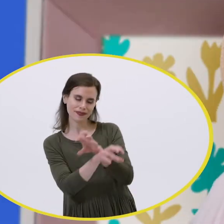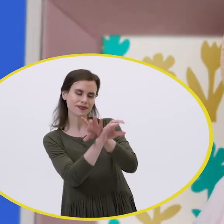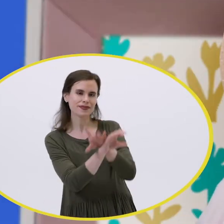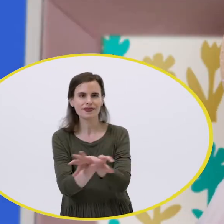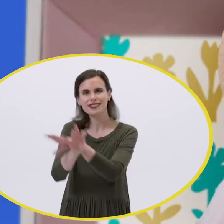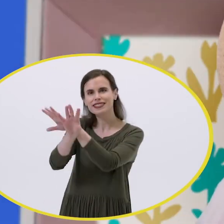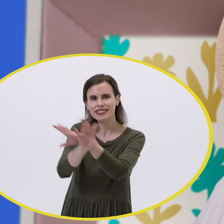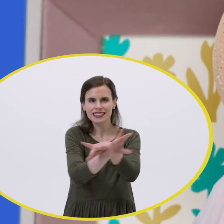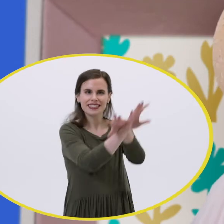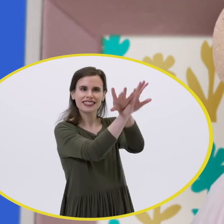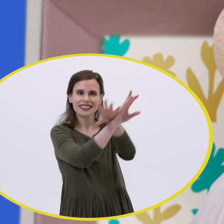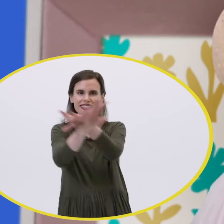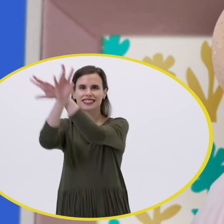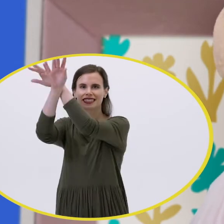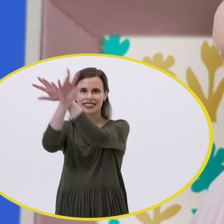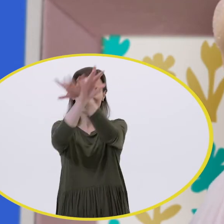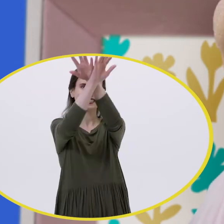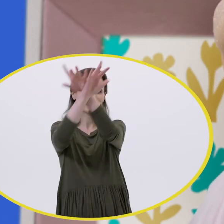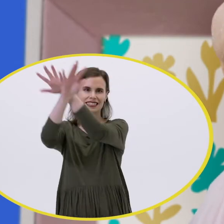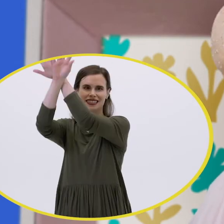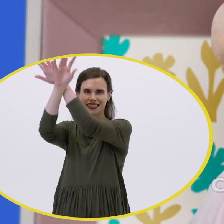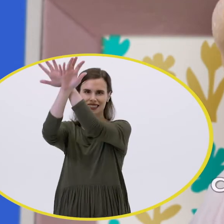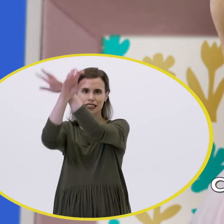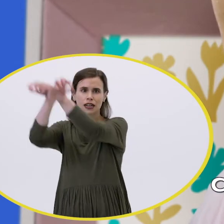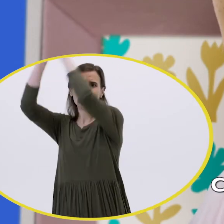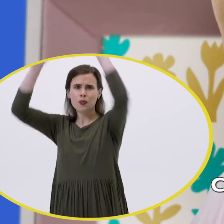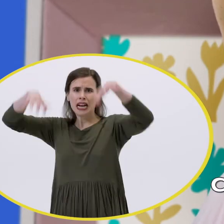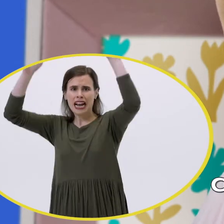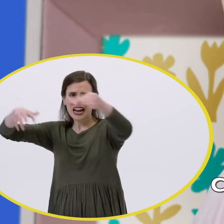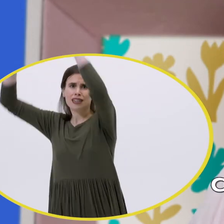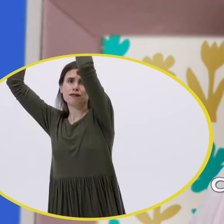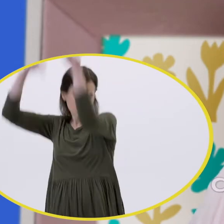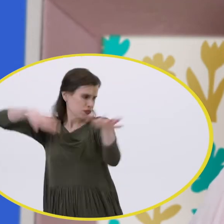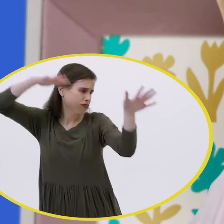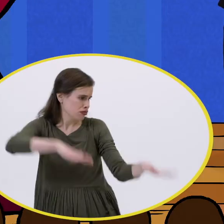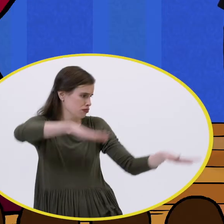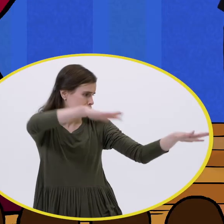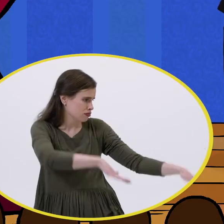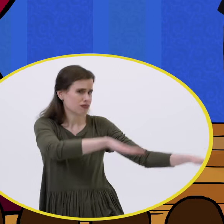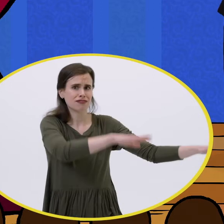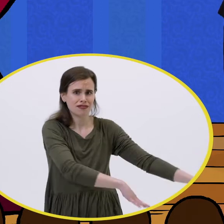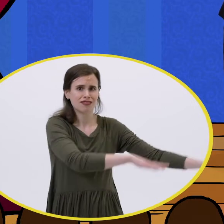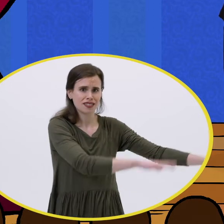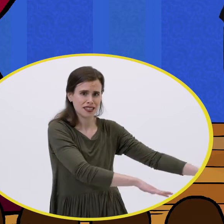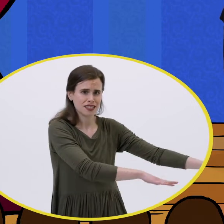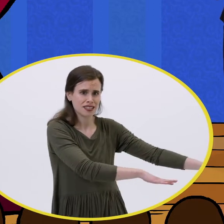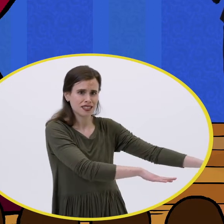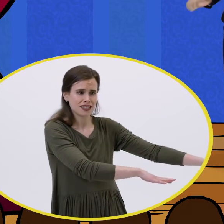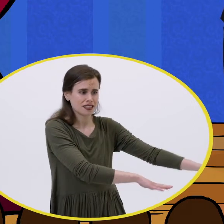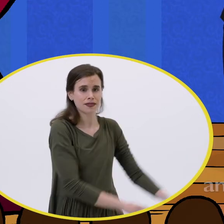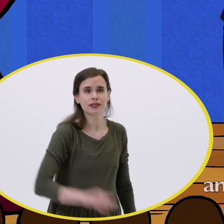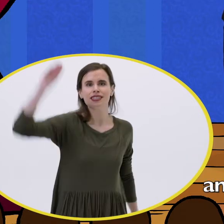Okay. The itsy bitsy spider climbed up the water spout. Down came the